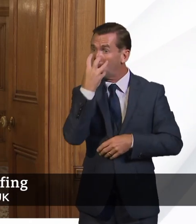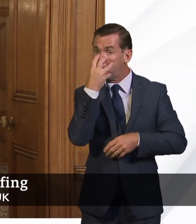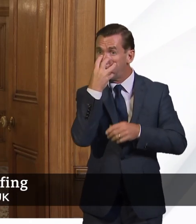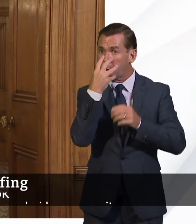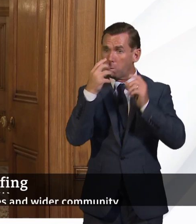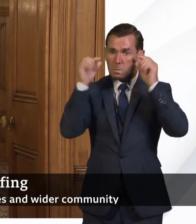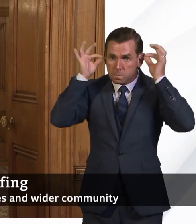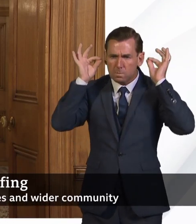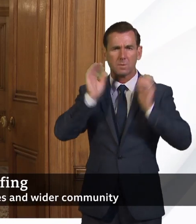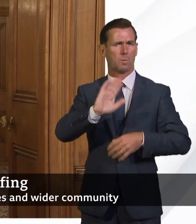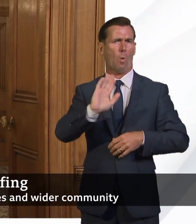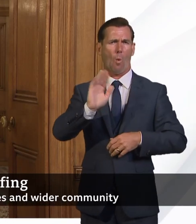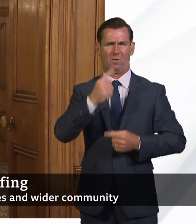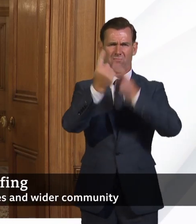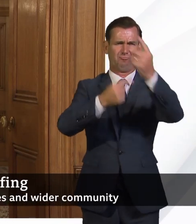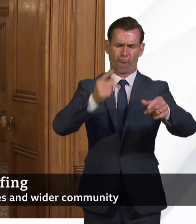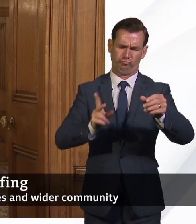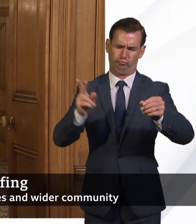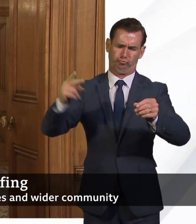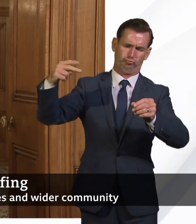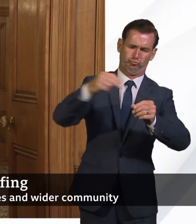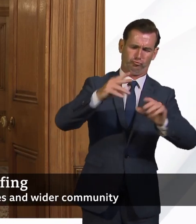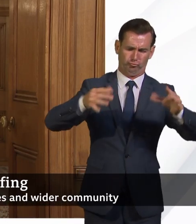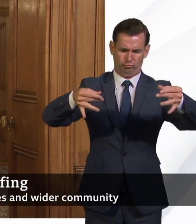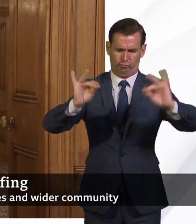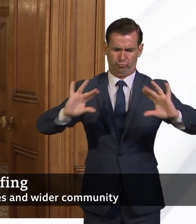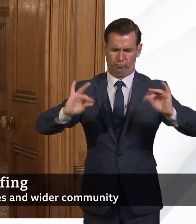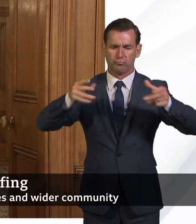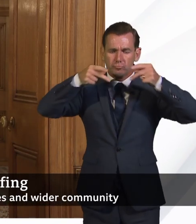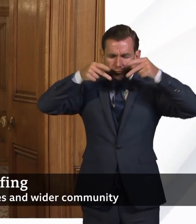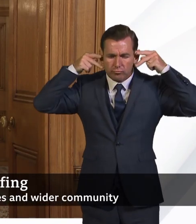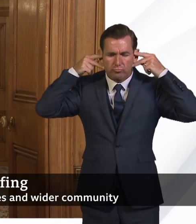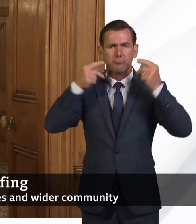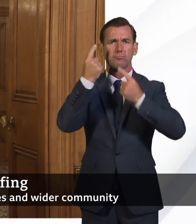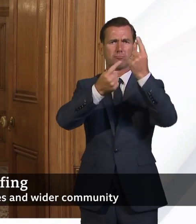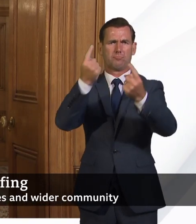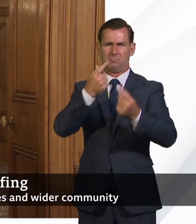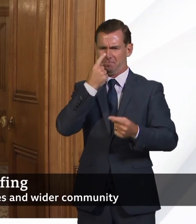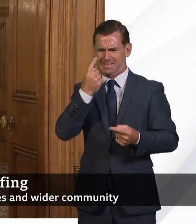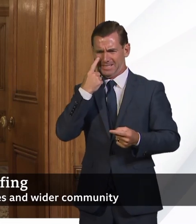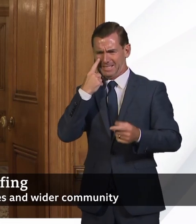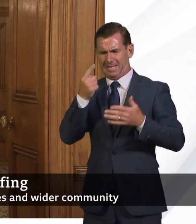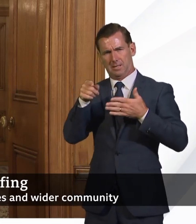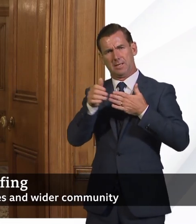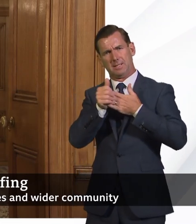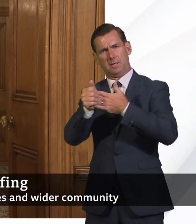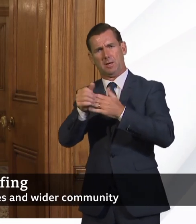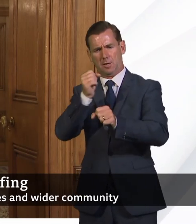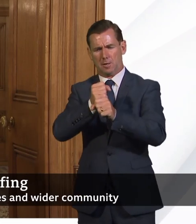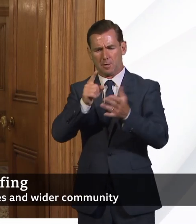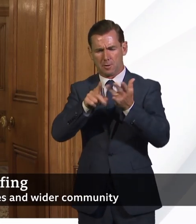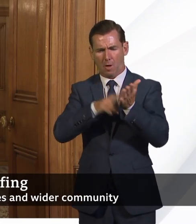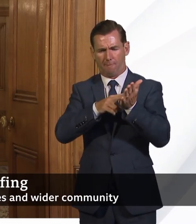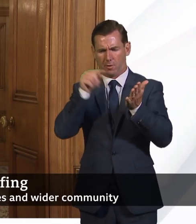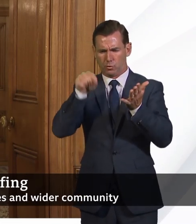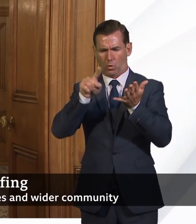and you can find guidance to do so on gov.uk. As we move to recovery, it's more important than ever to